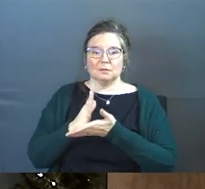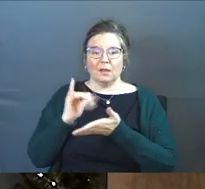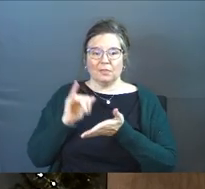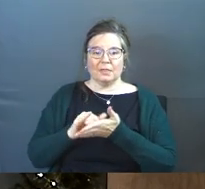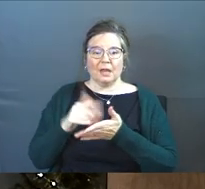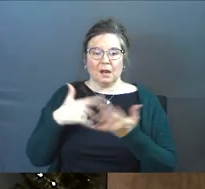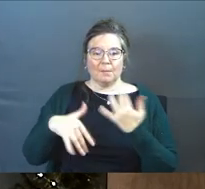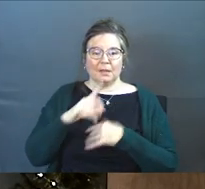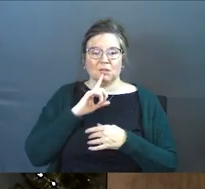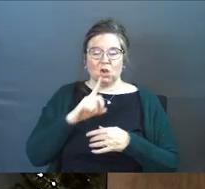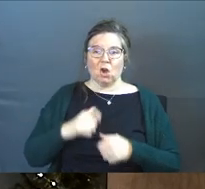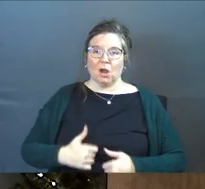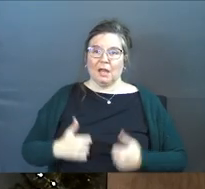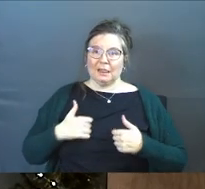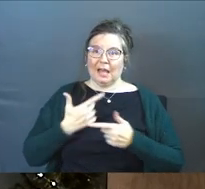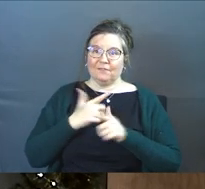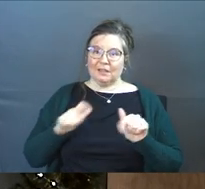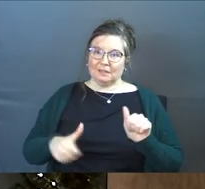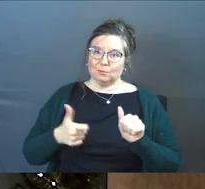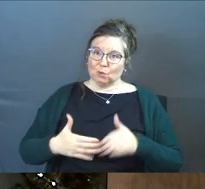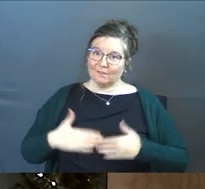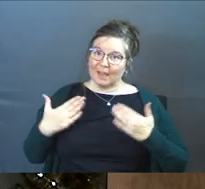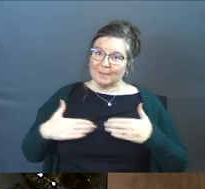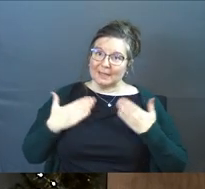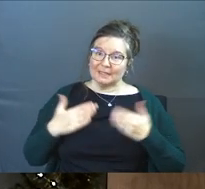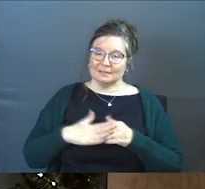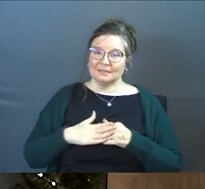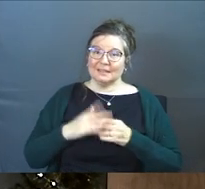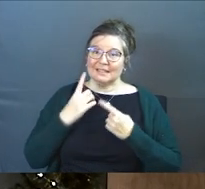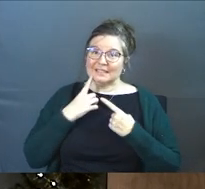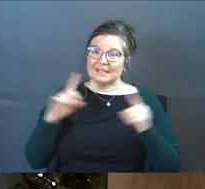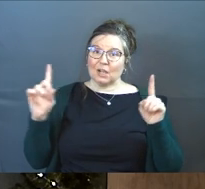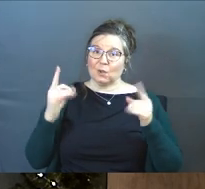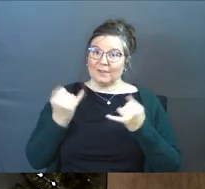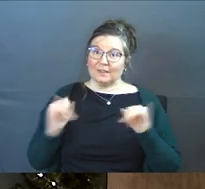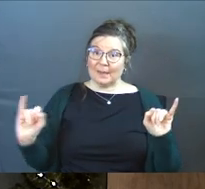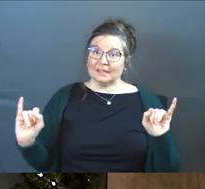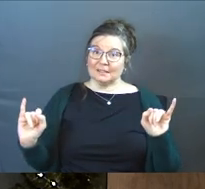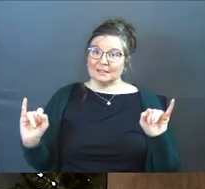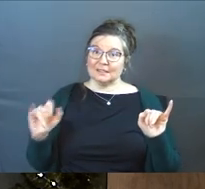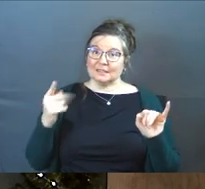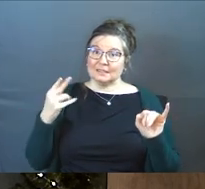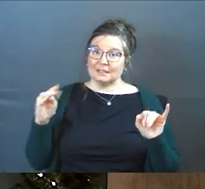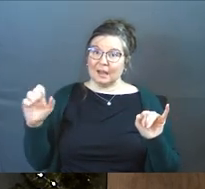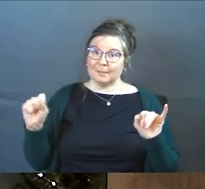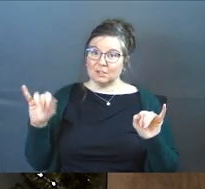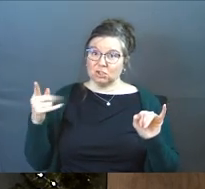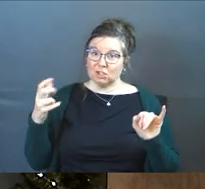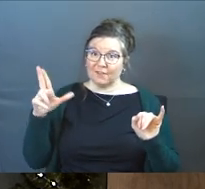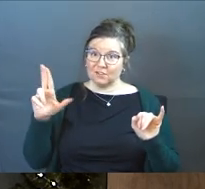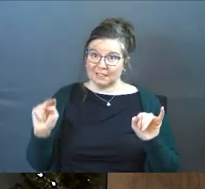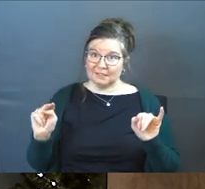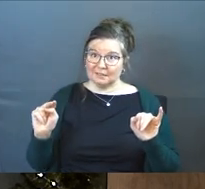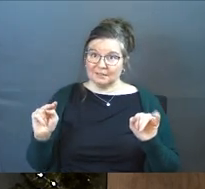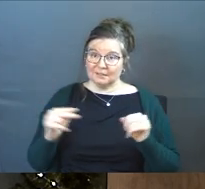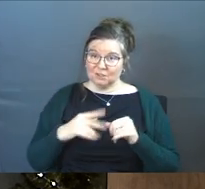that among these are life, liberty and the pursuit of happiness declaration of independence Thomas Jefferson. Do you see